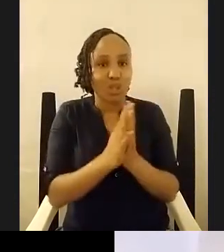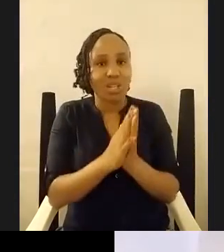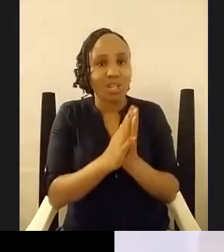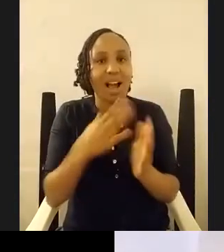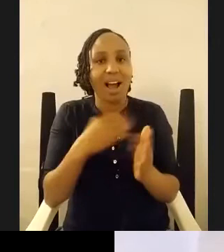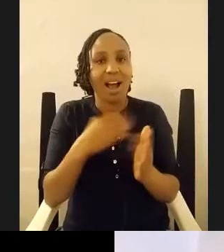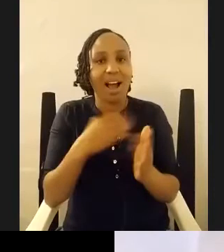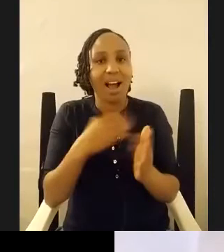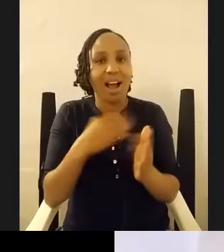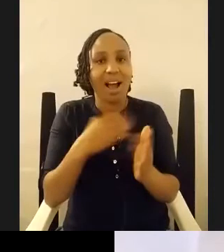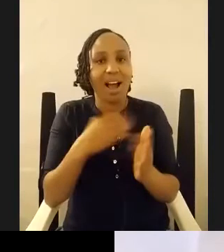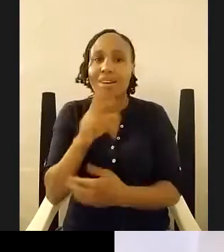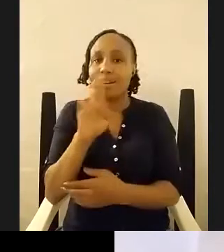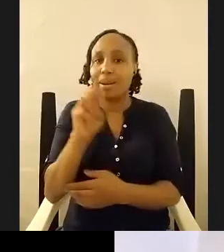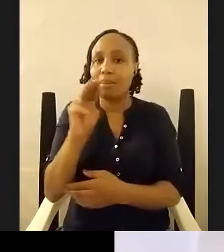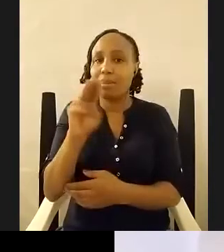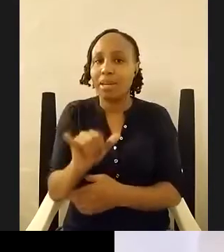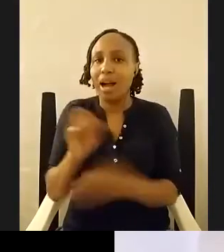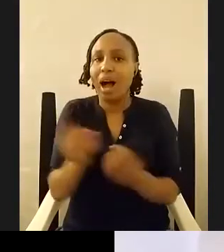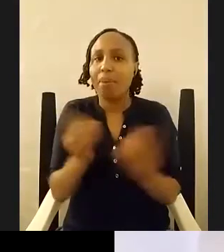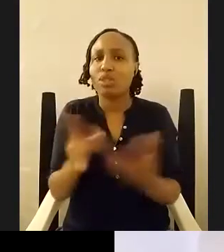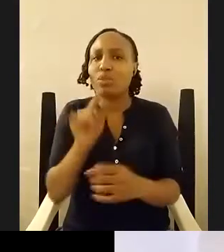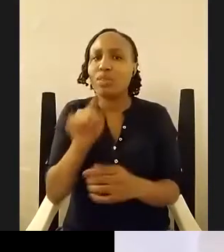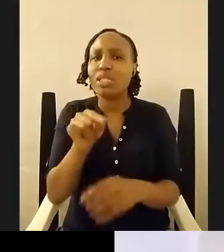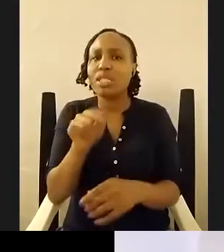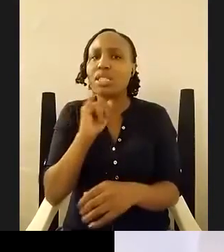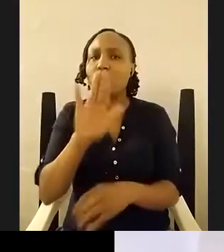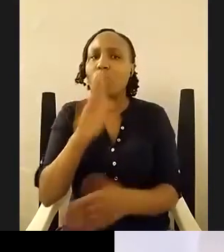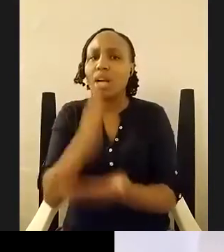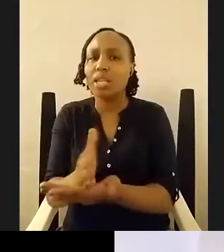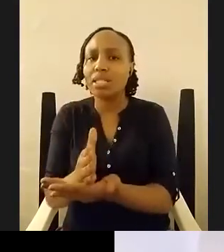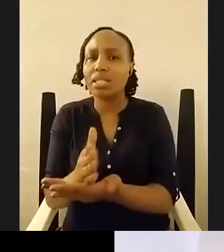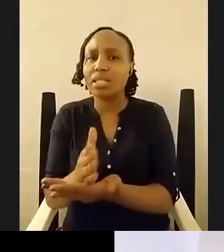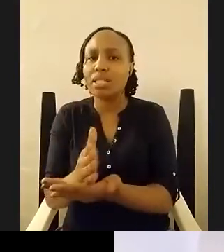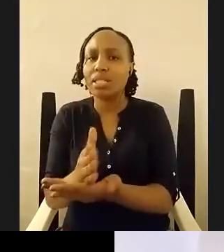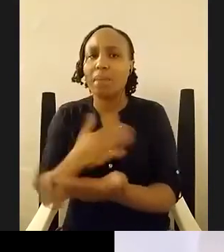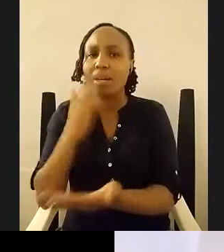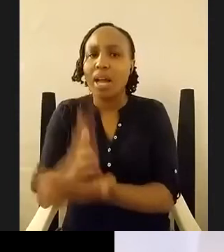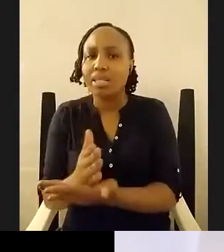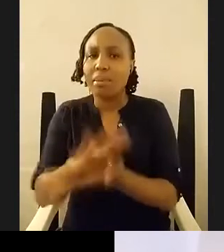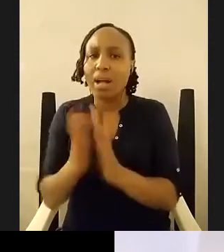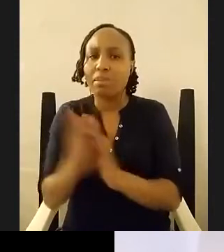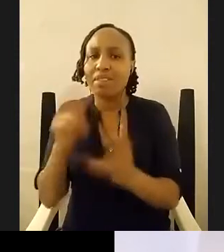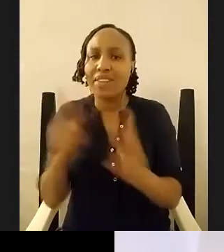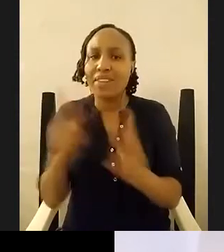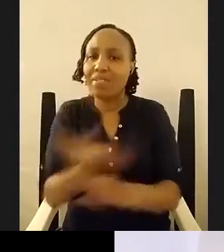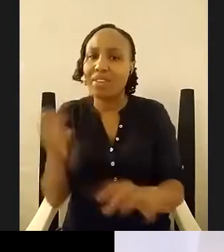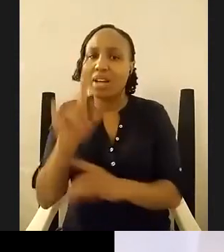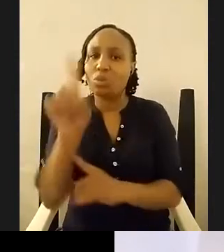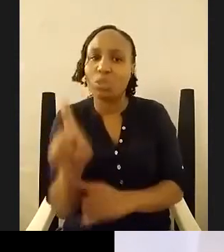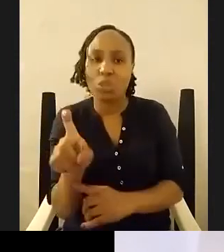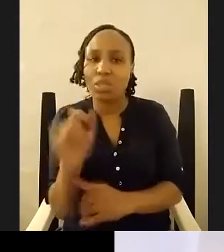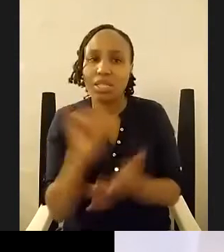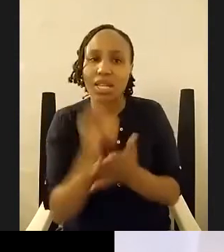much of this is your reality is my reality it becomes a very difficult question and that's why the question about